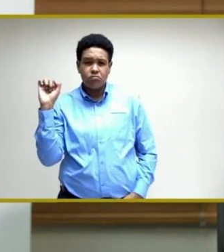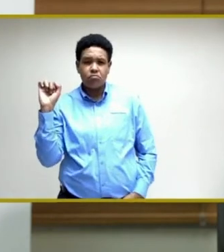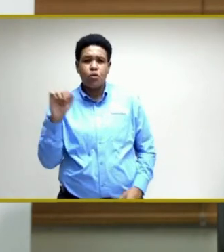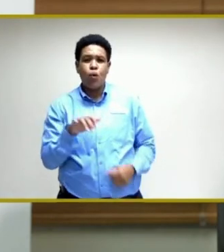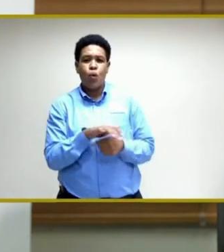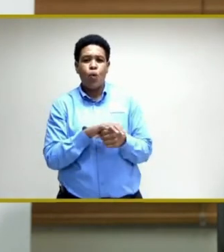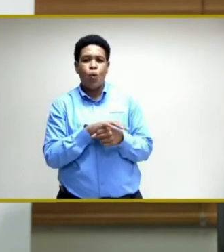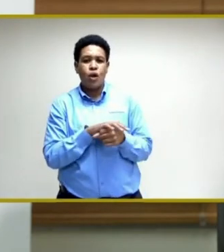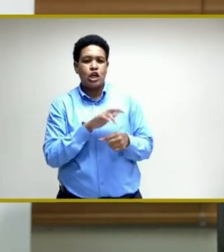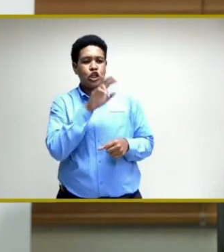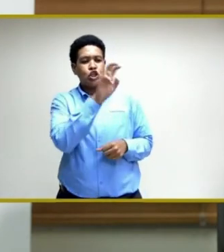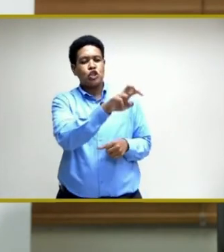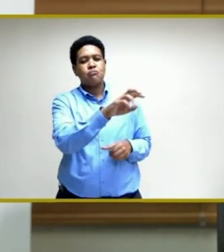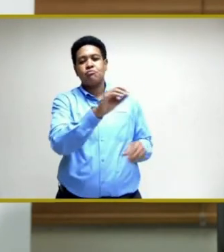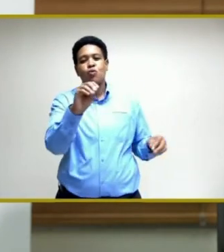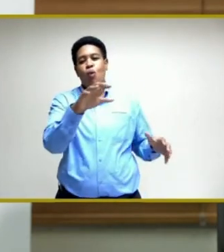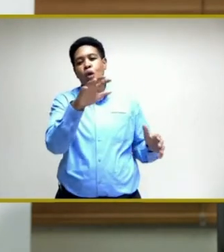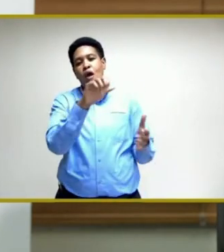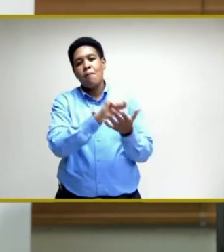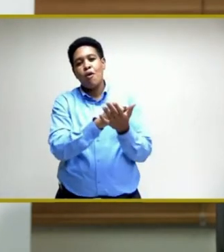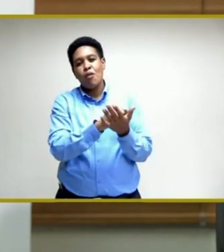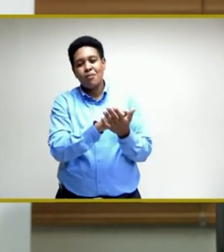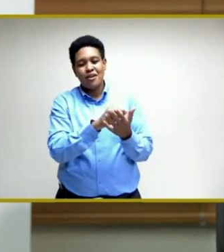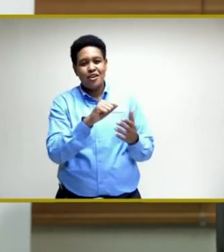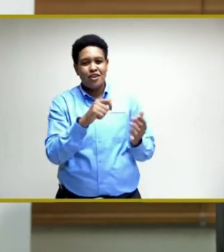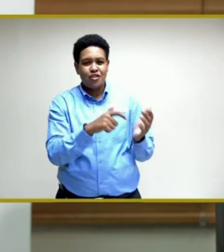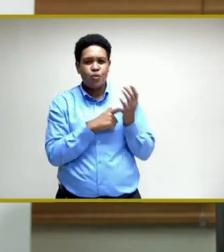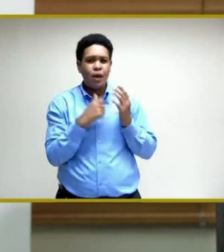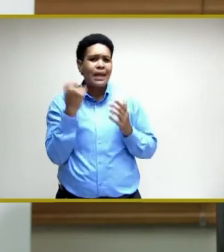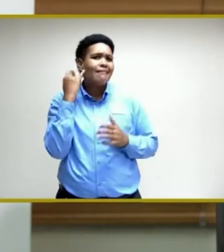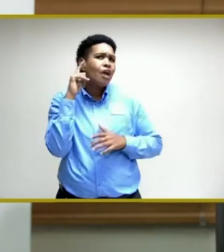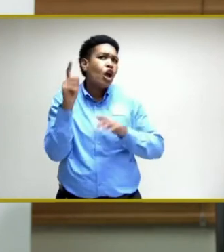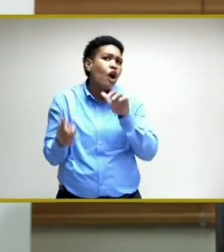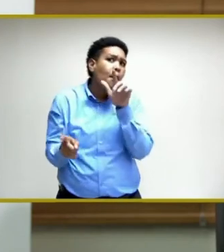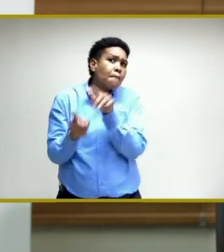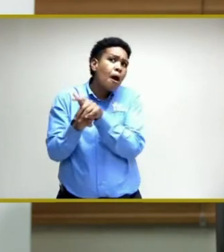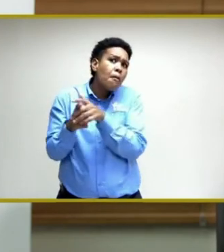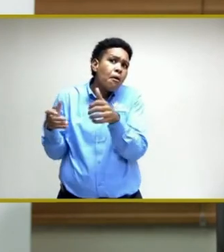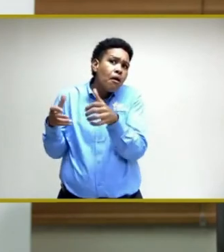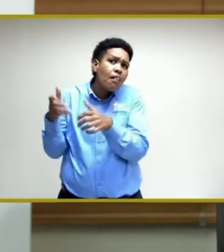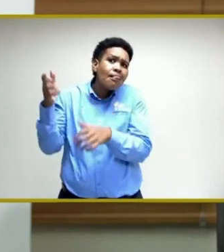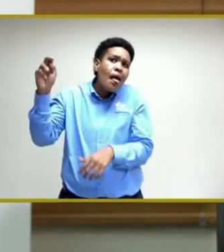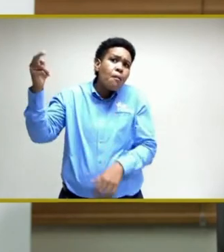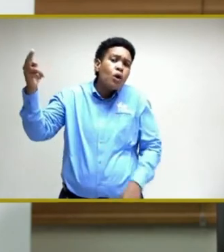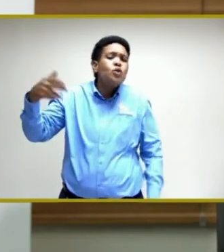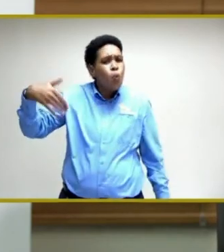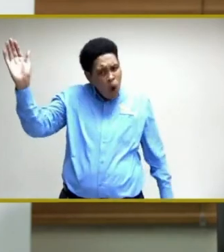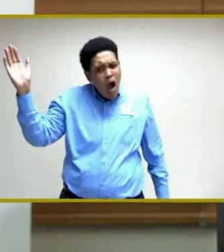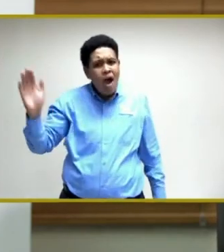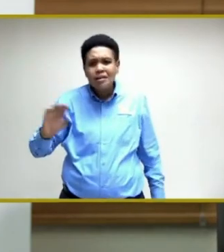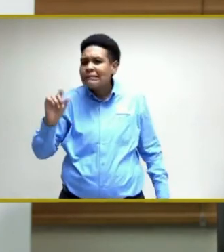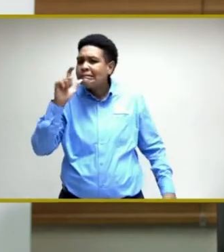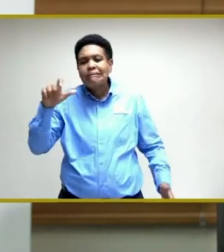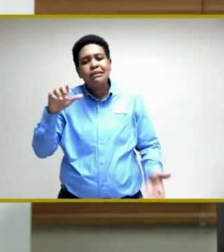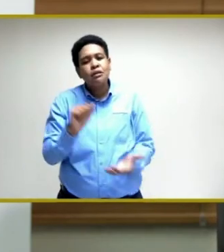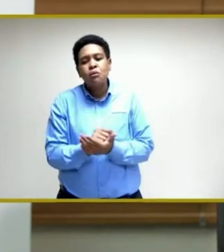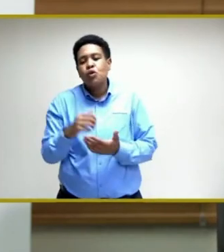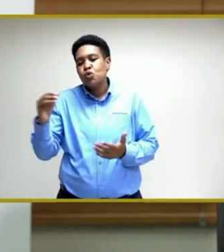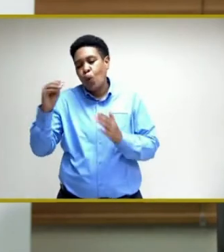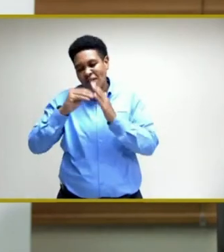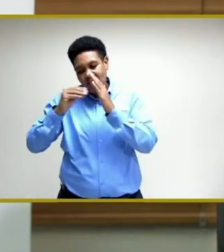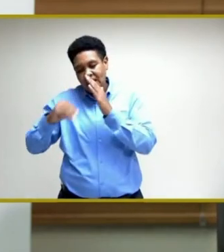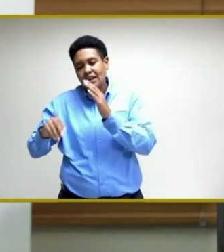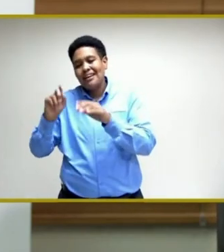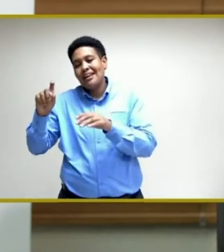So don't be hindered when you hear we're popping up somewhere because you can come in and fill out necessary information.